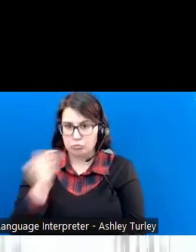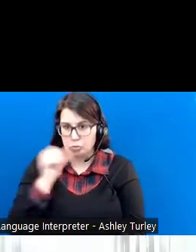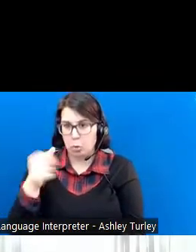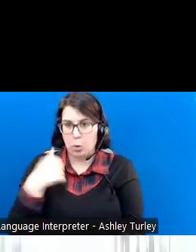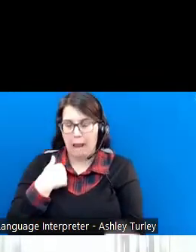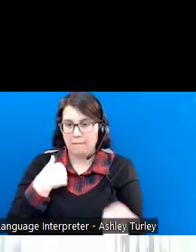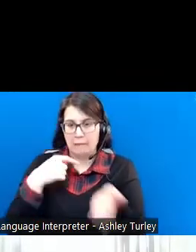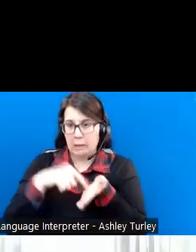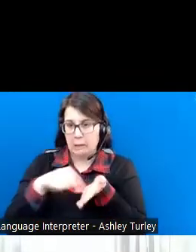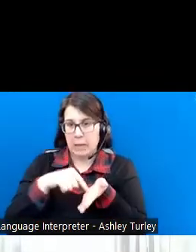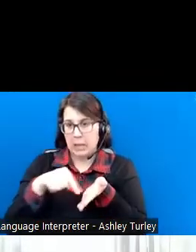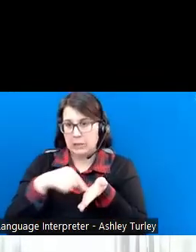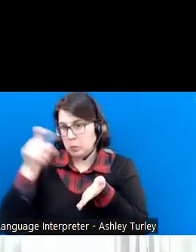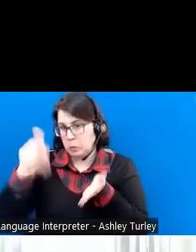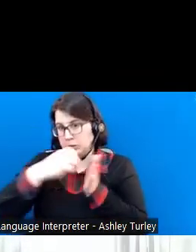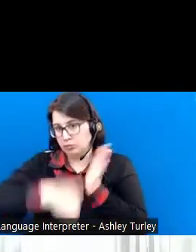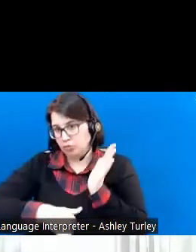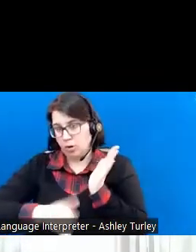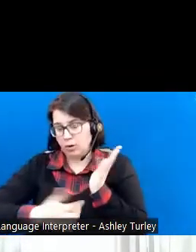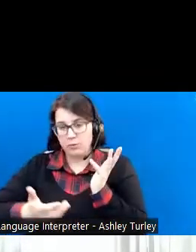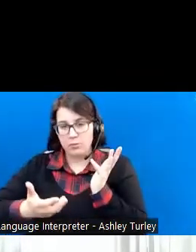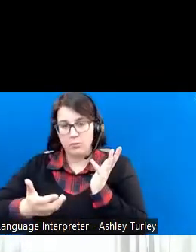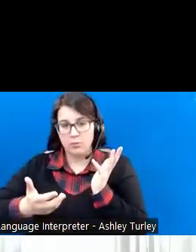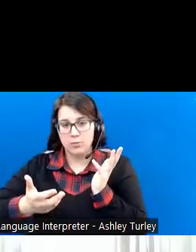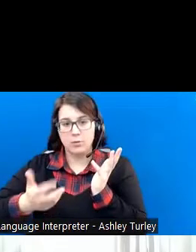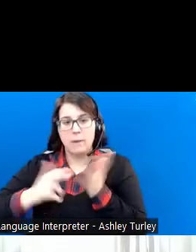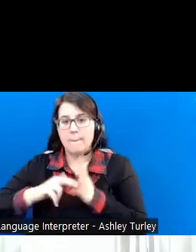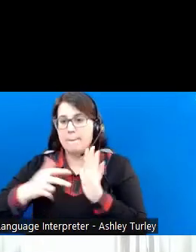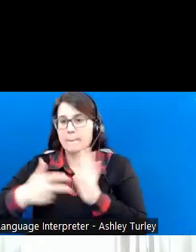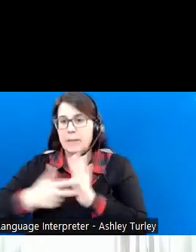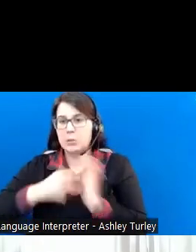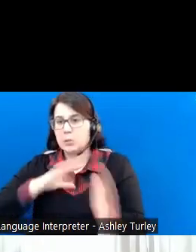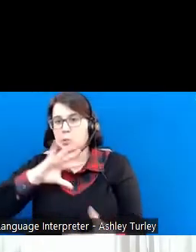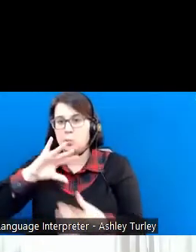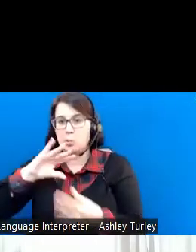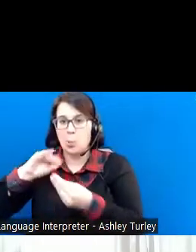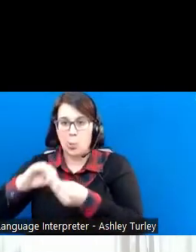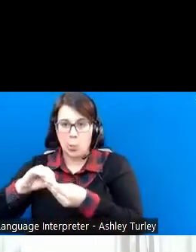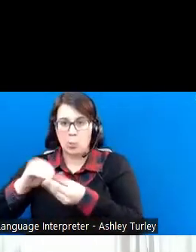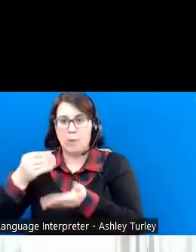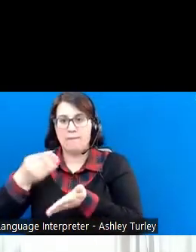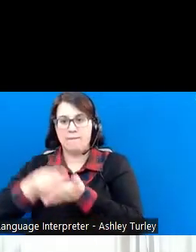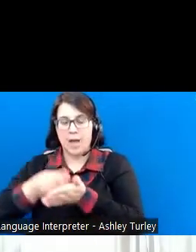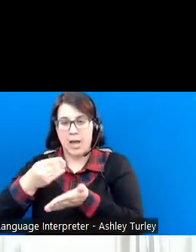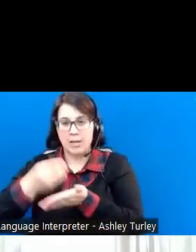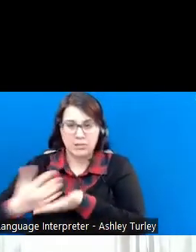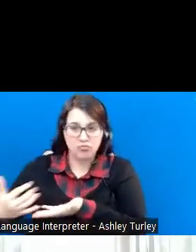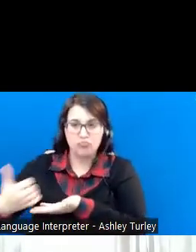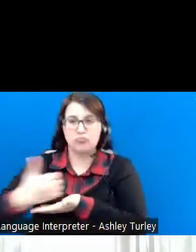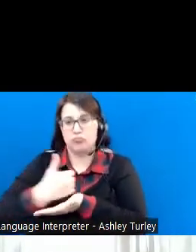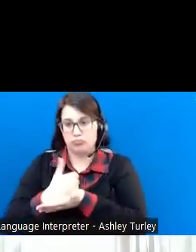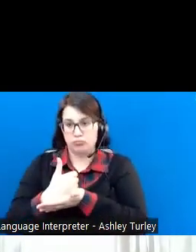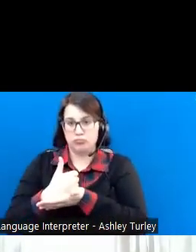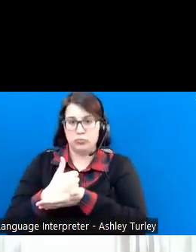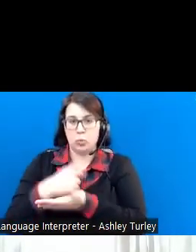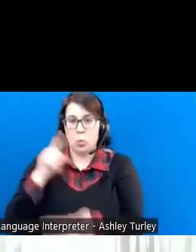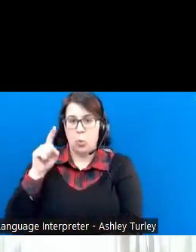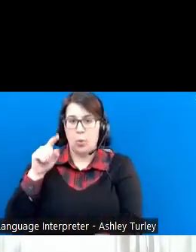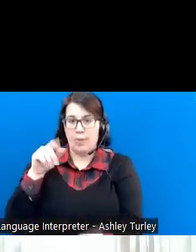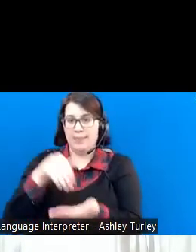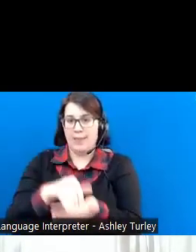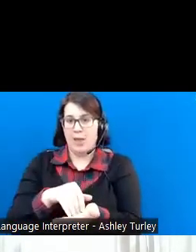that we have to subtract from that. So we have a total financial outcome of $1